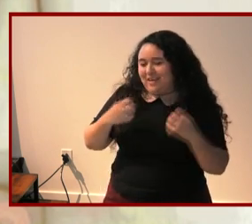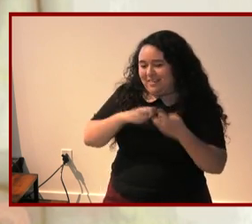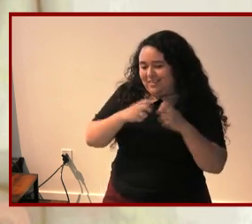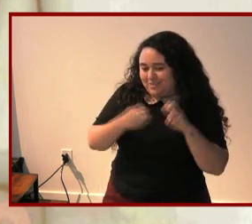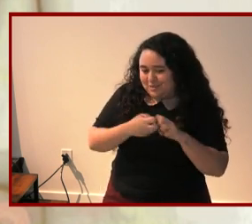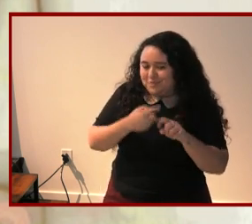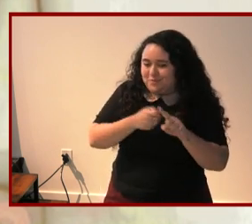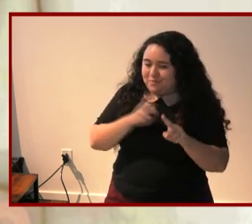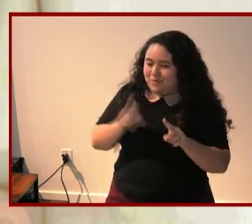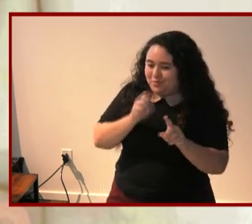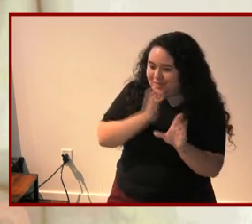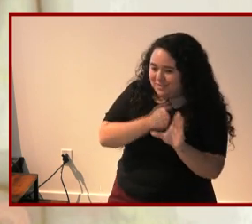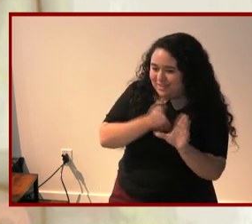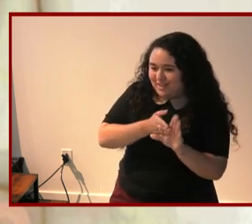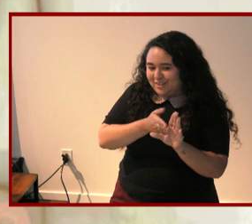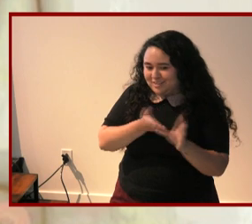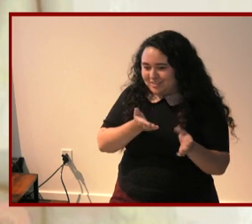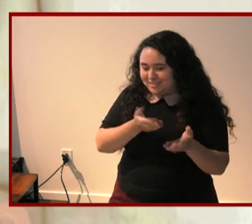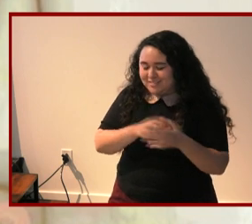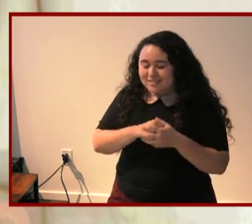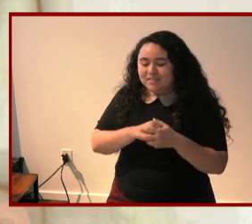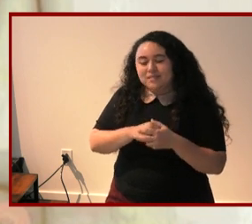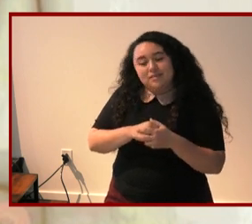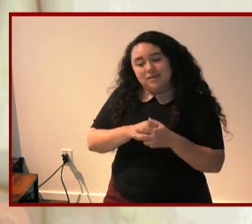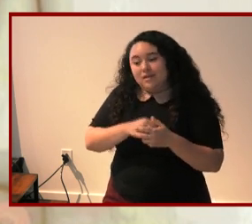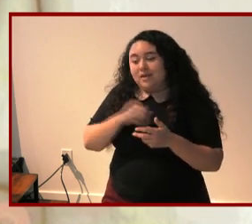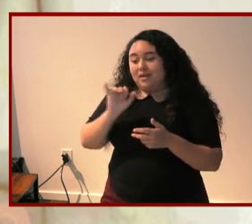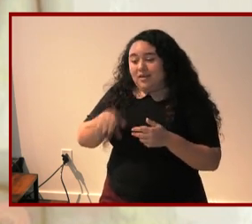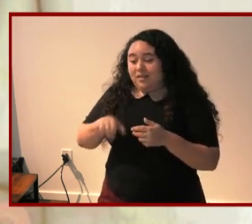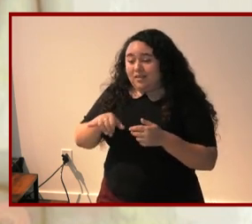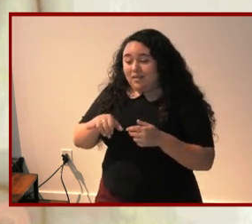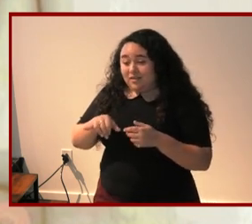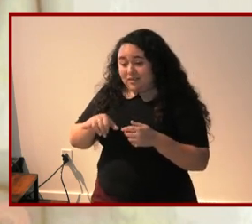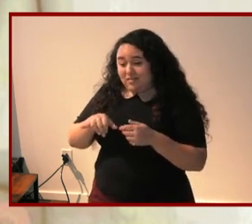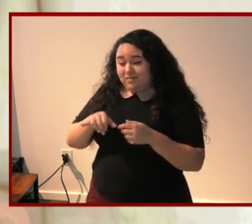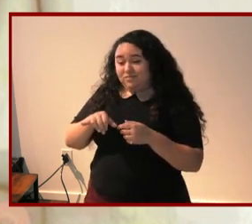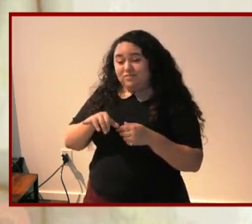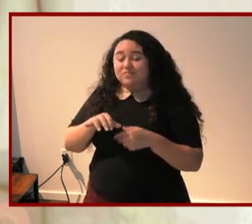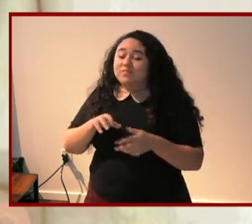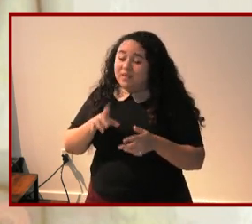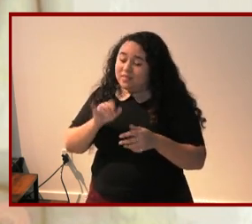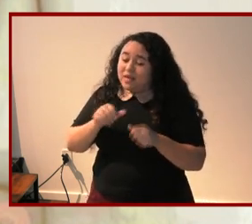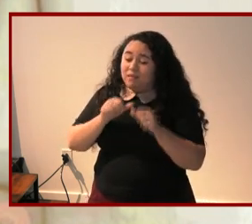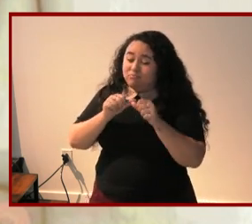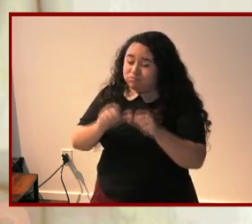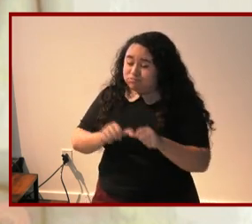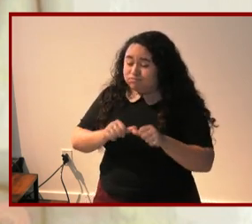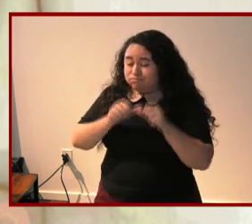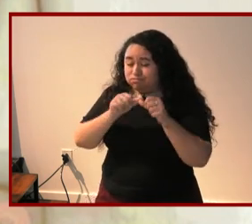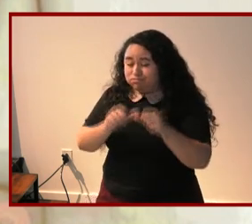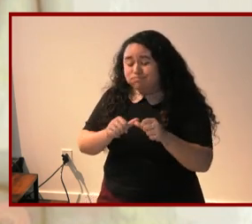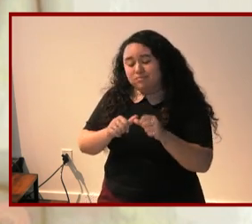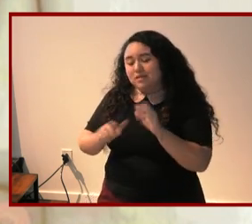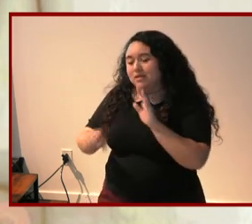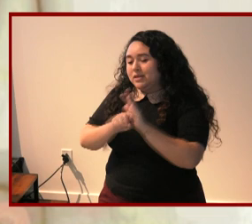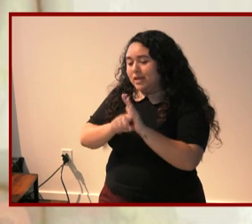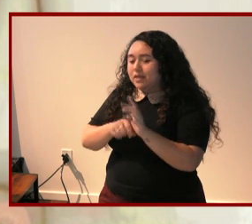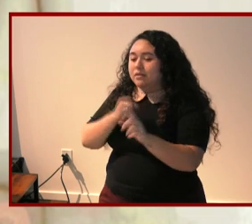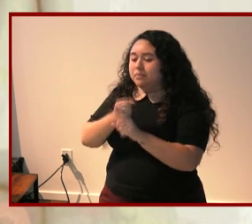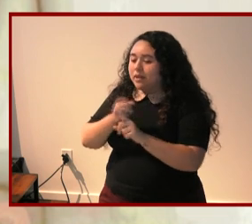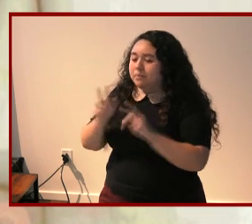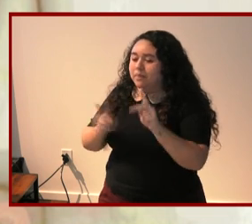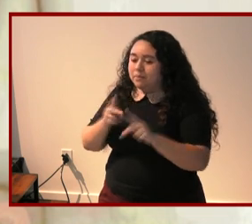psychiatrists this legacy of pathologized sexuality continues to negatively impact the lives of gays and